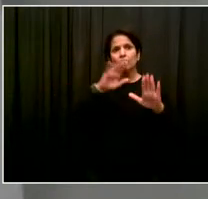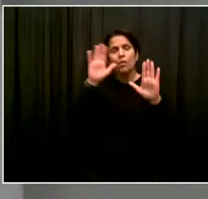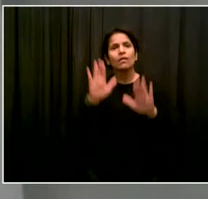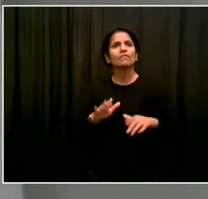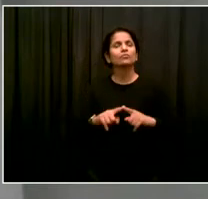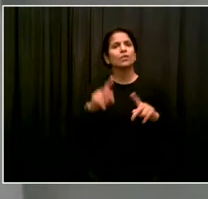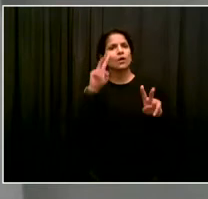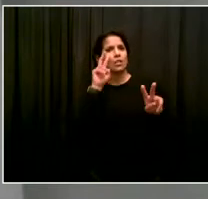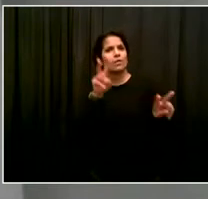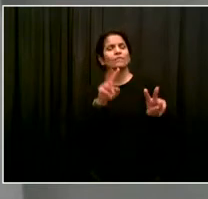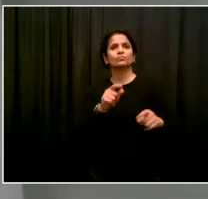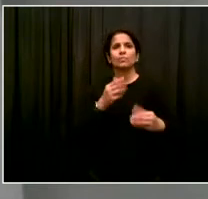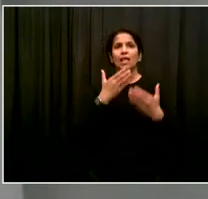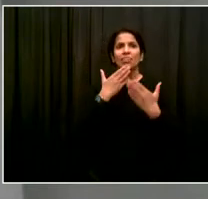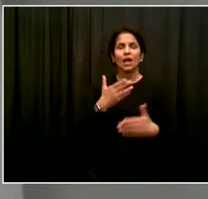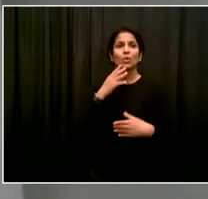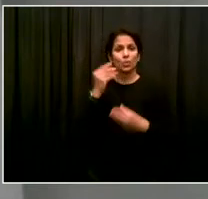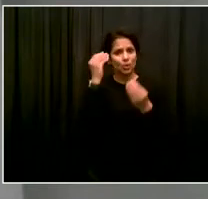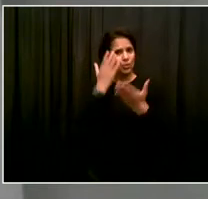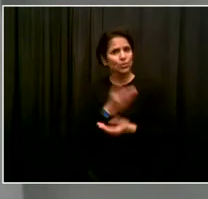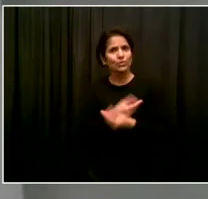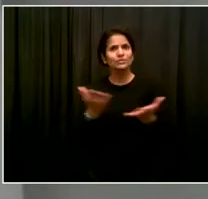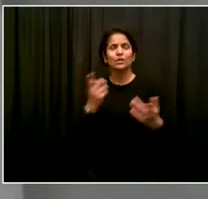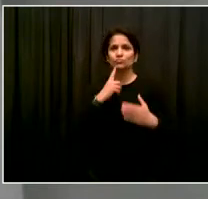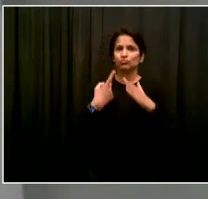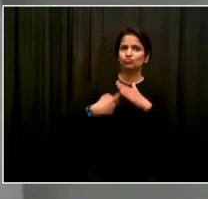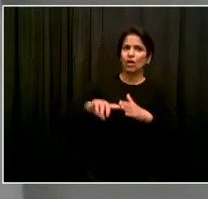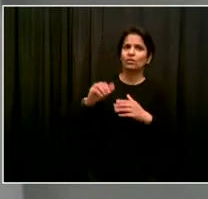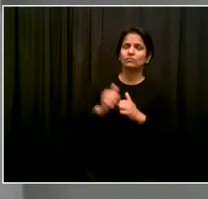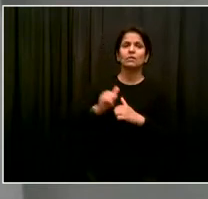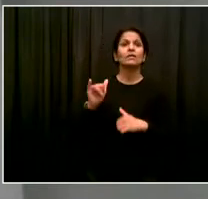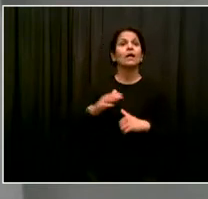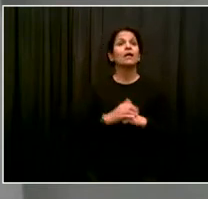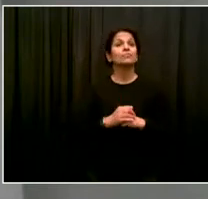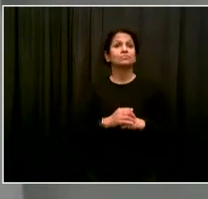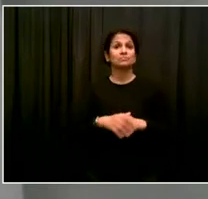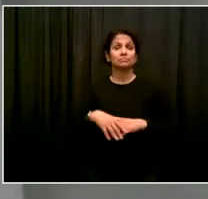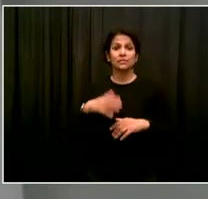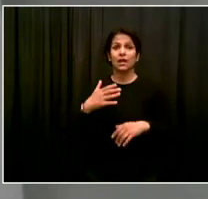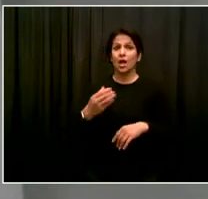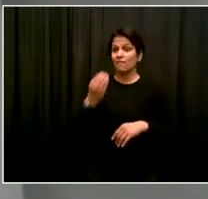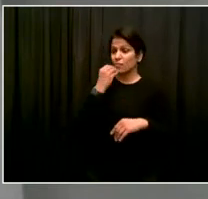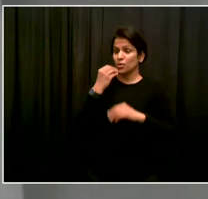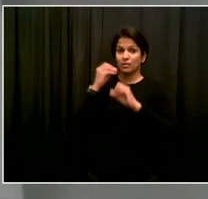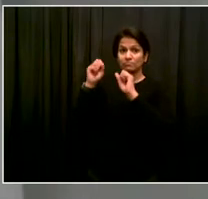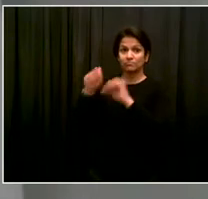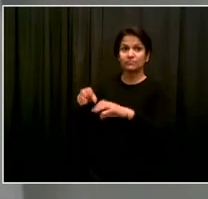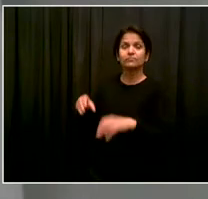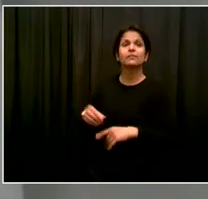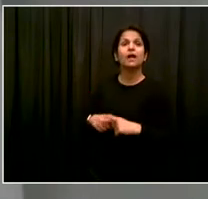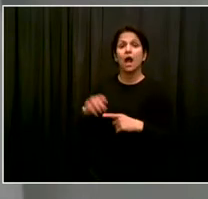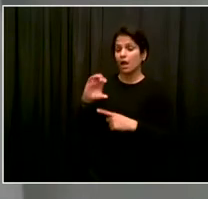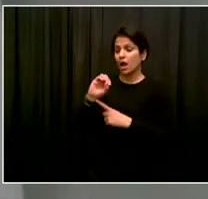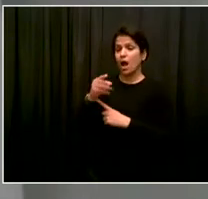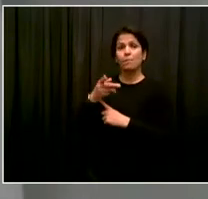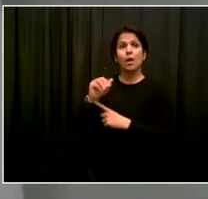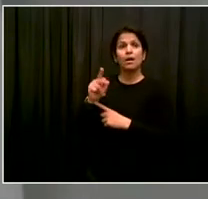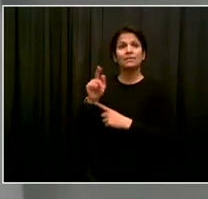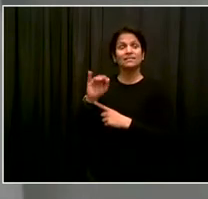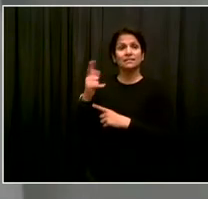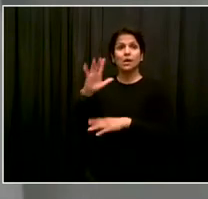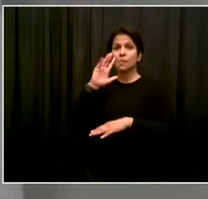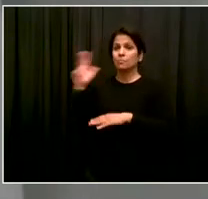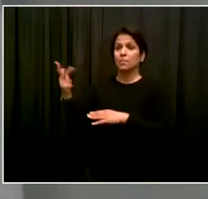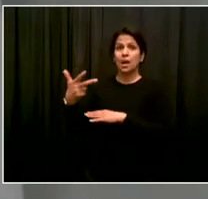I've talked to over the last year about this program are going to be quite excited to have it back. And I look forward to getting back downstairs